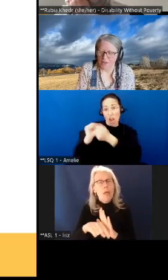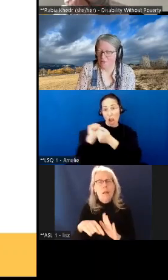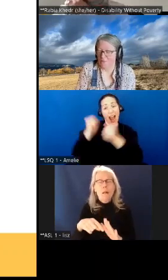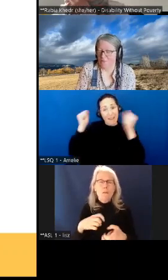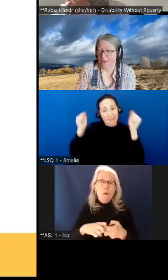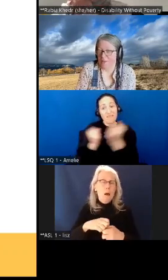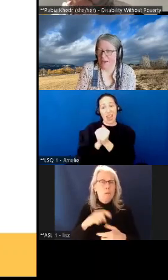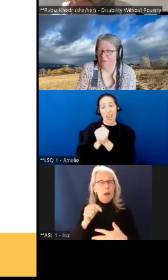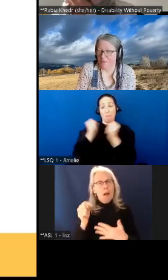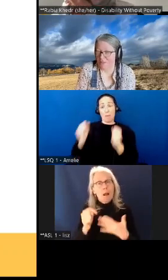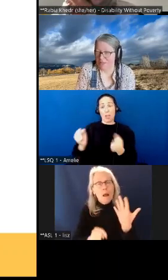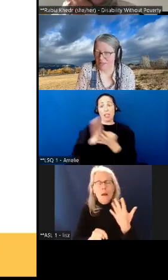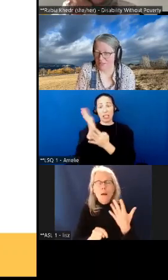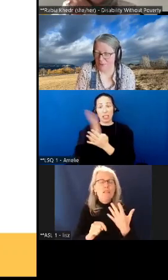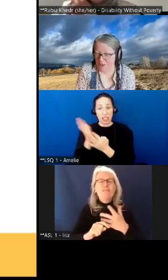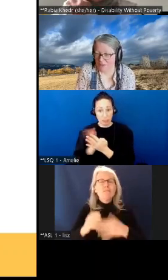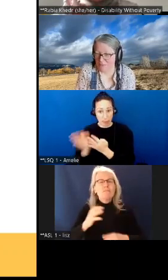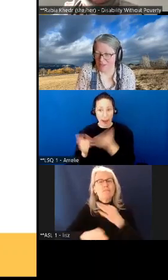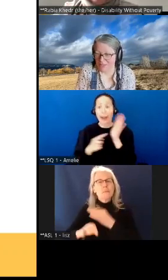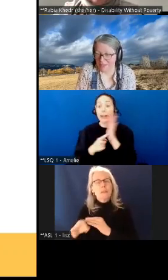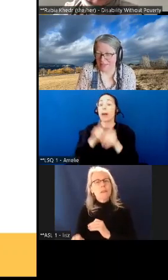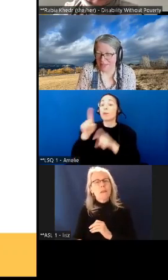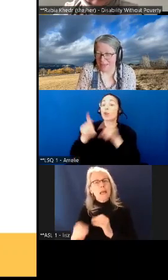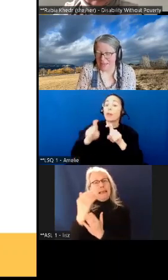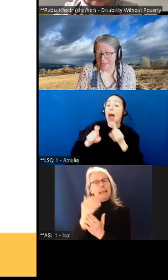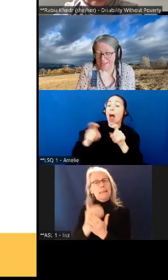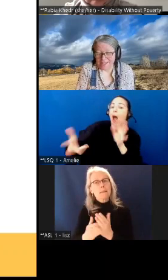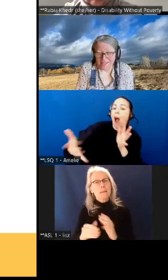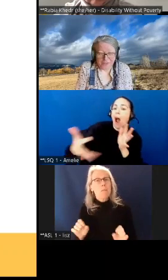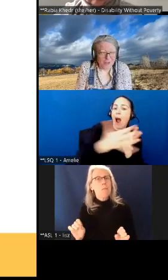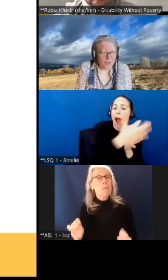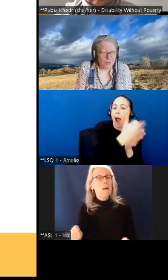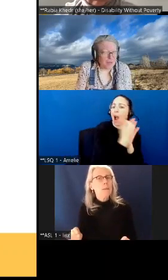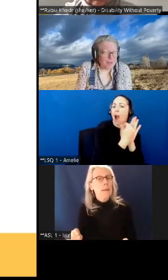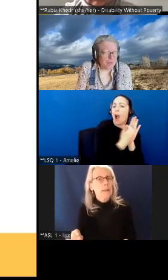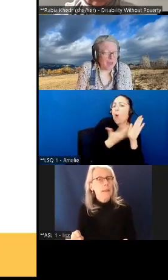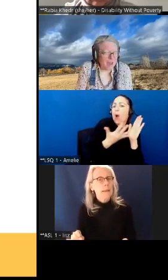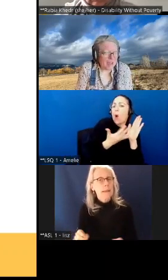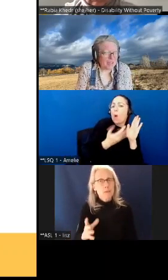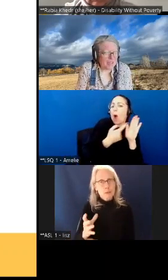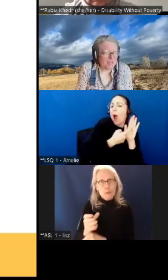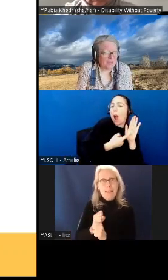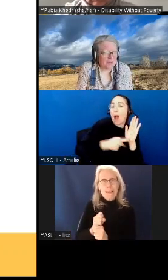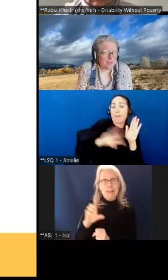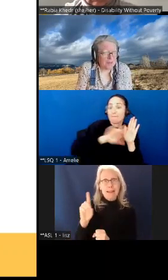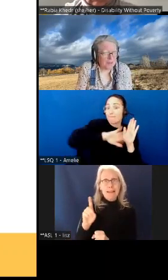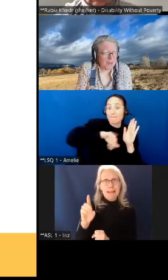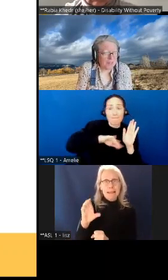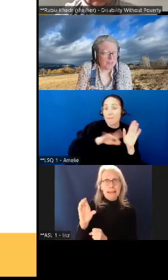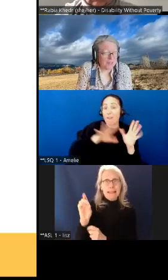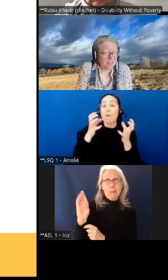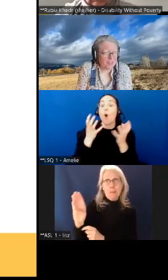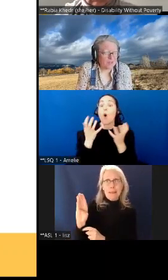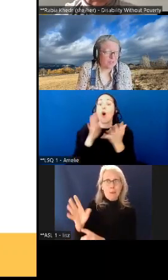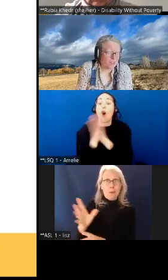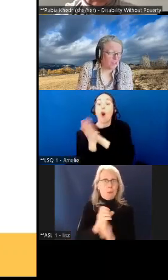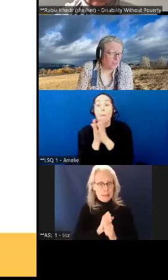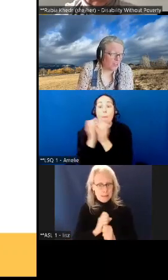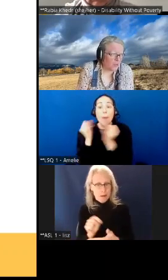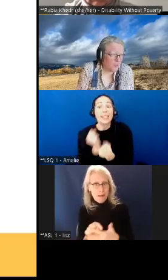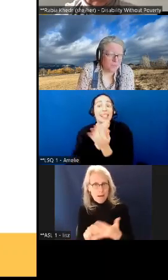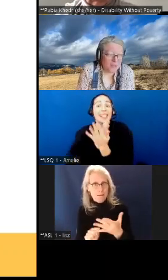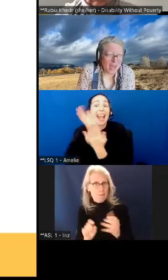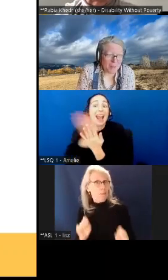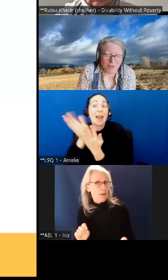of it with a list we came out of it with a sense of possibility and you know i know the people that i interviewed when i said to them